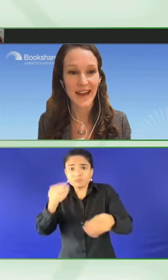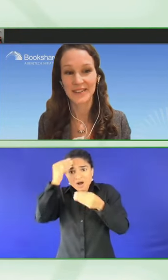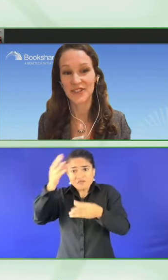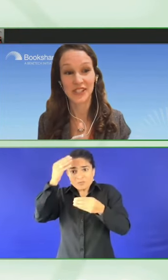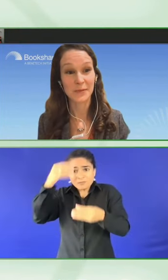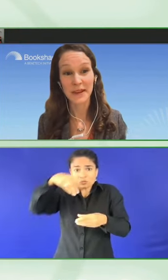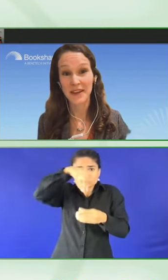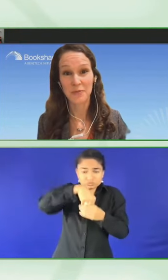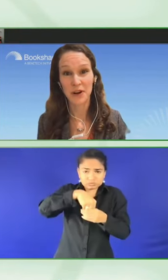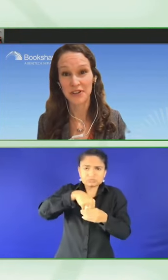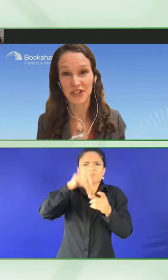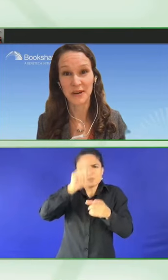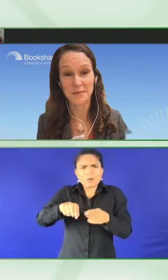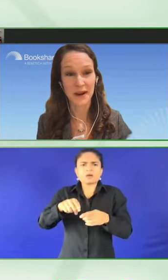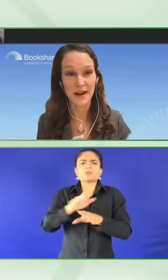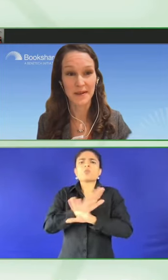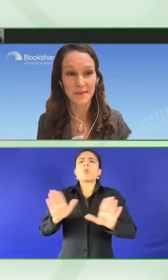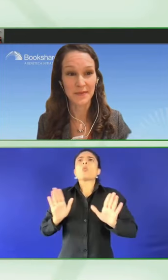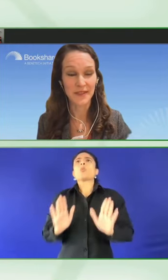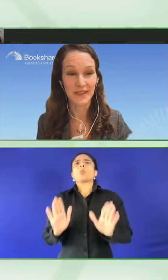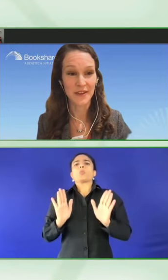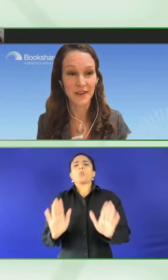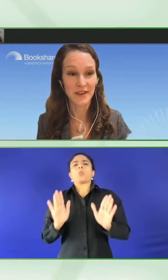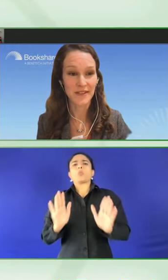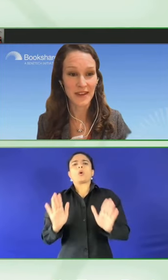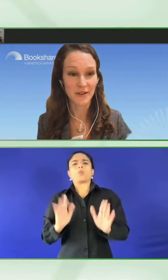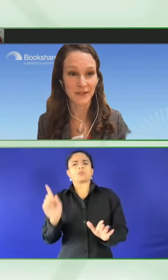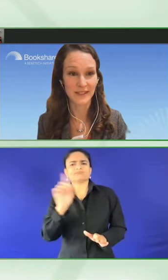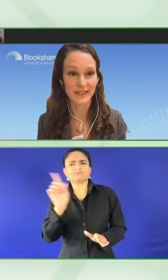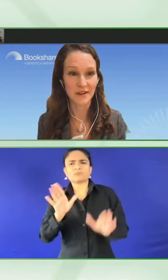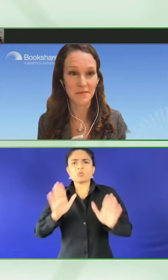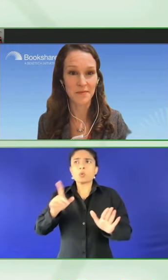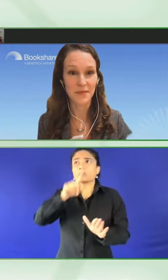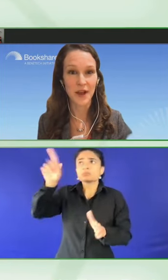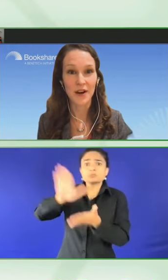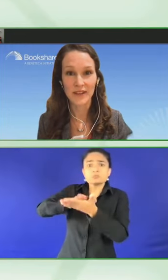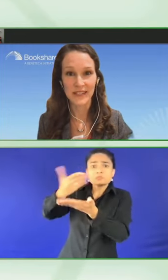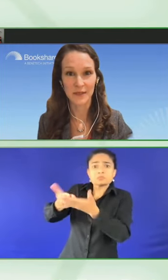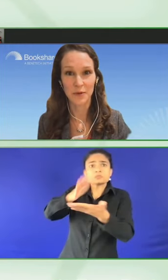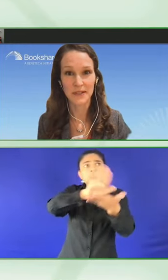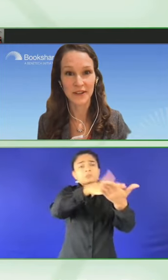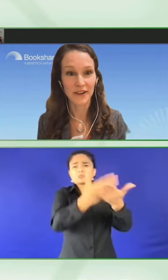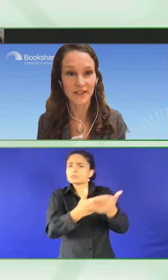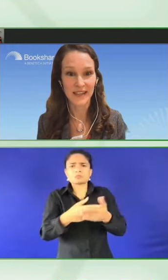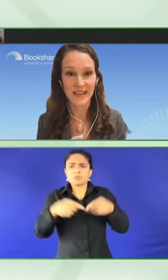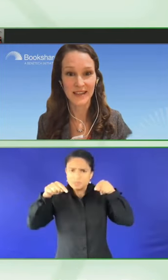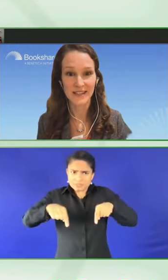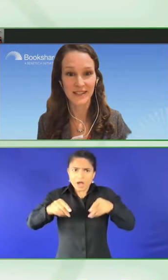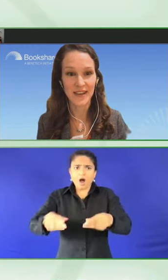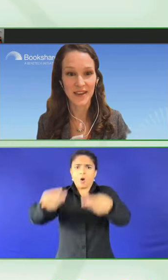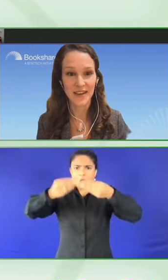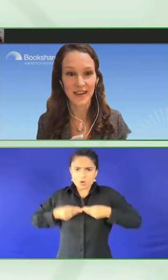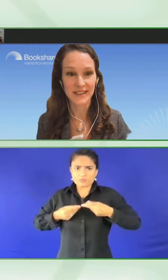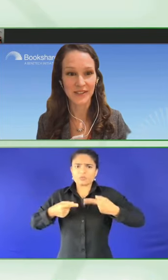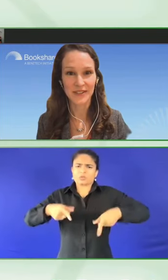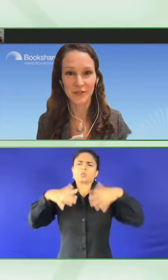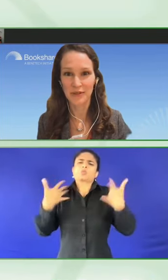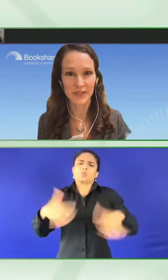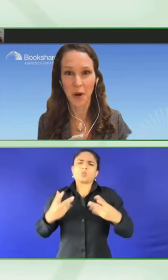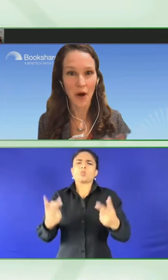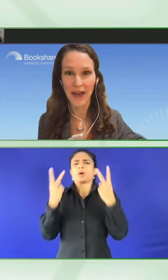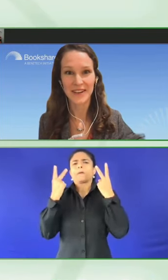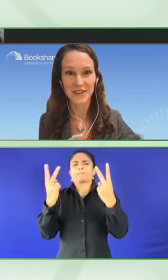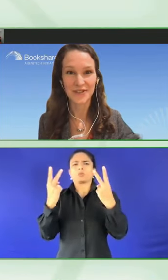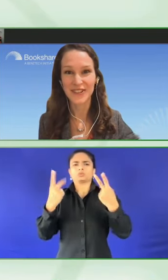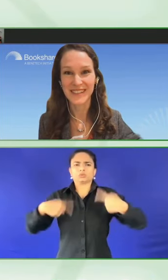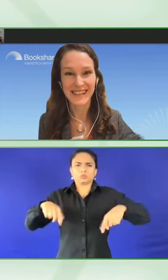Next just speaking of partnership, the ecosystem of accessible materials is sort